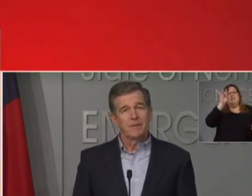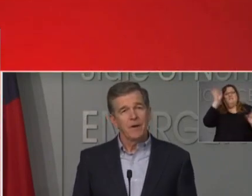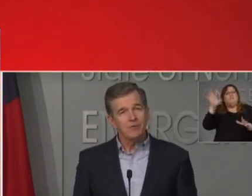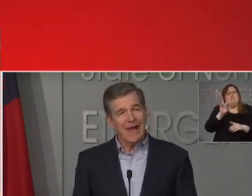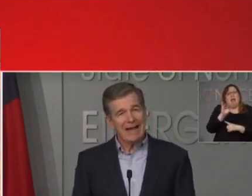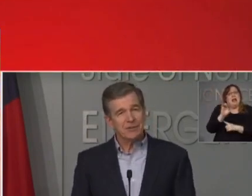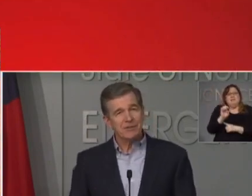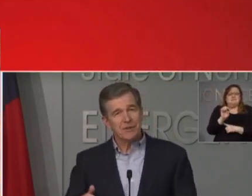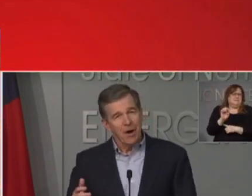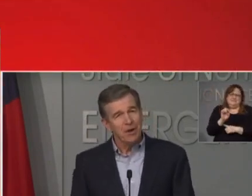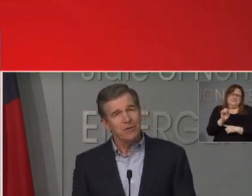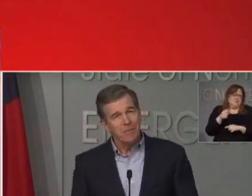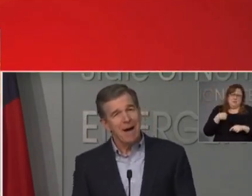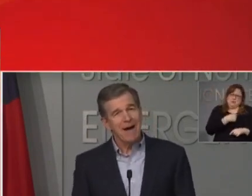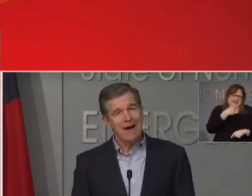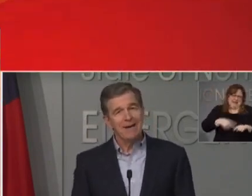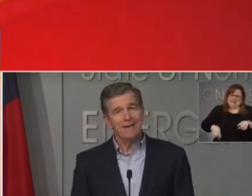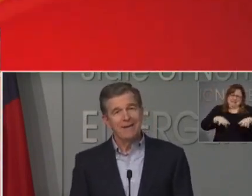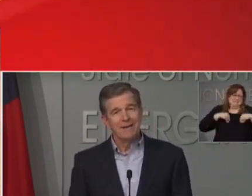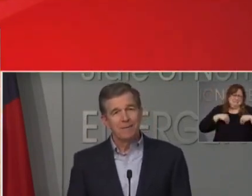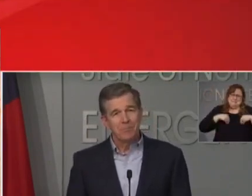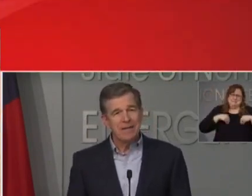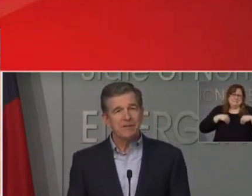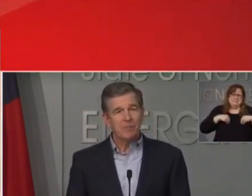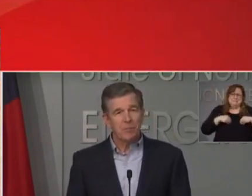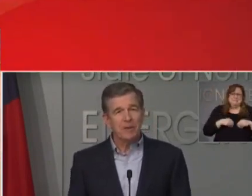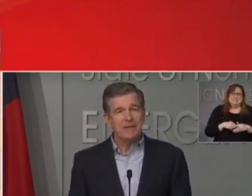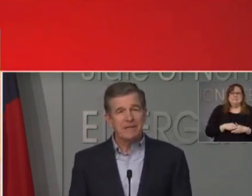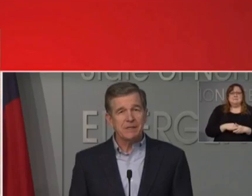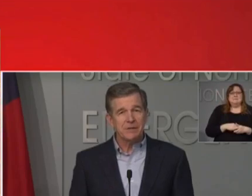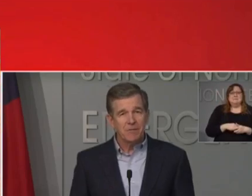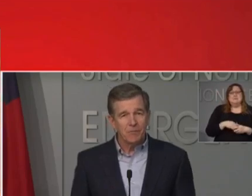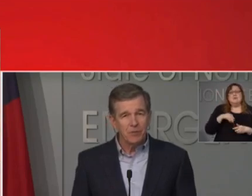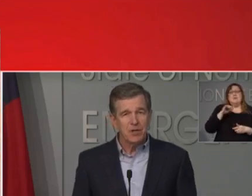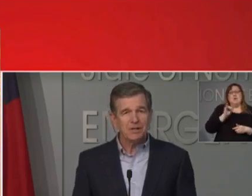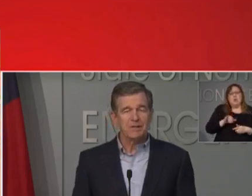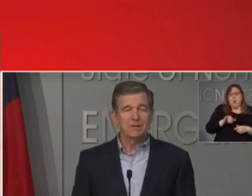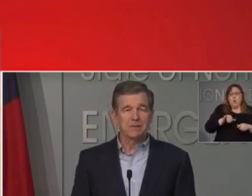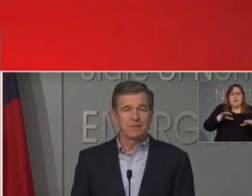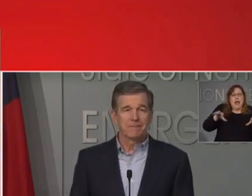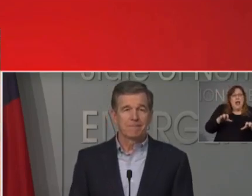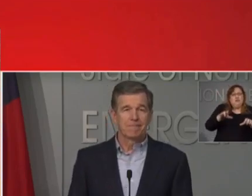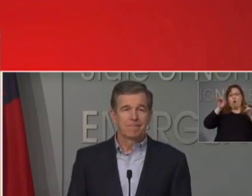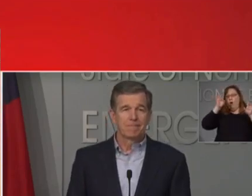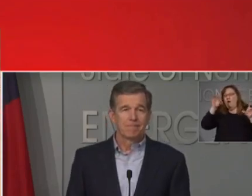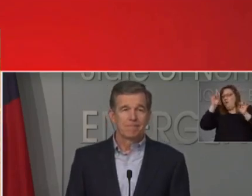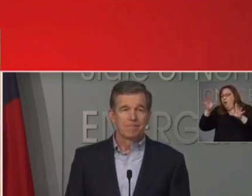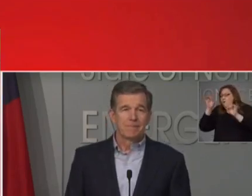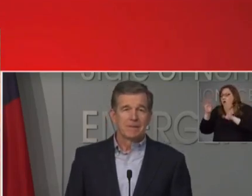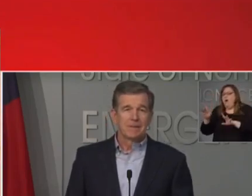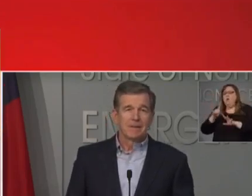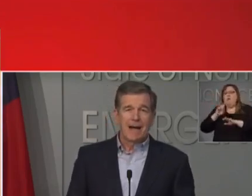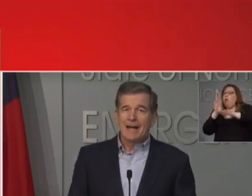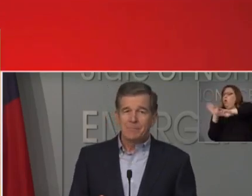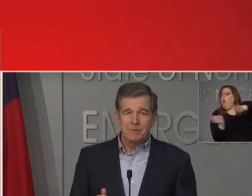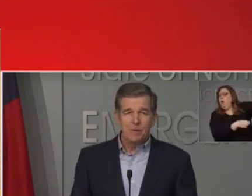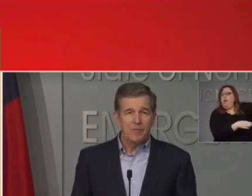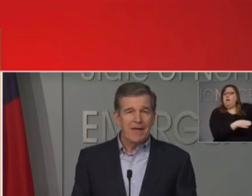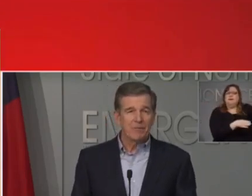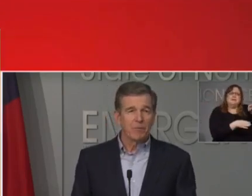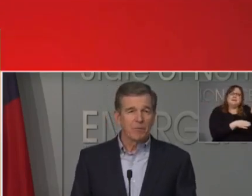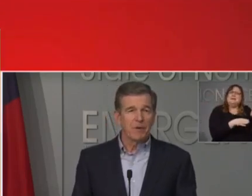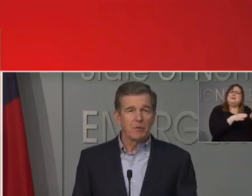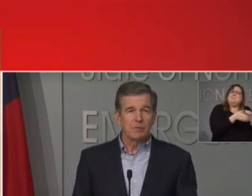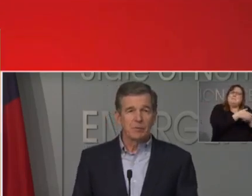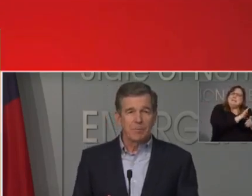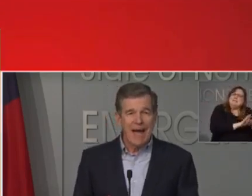those actions undermine peaceful pleas for justice. I am so